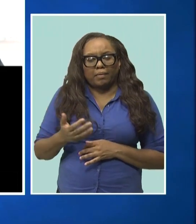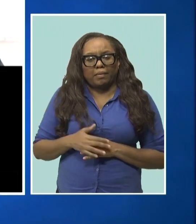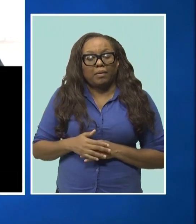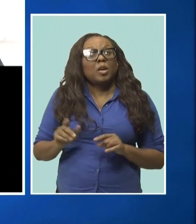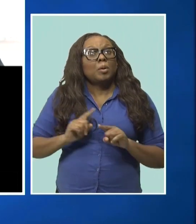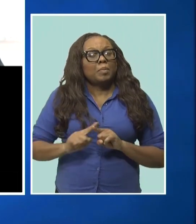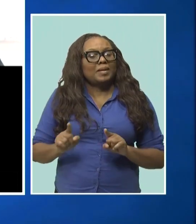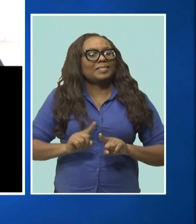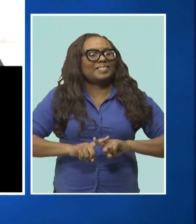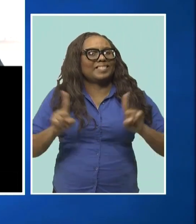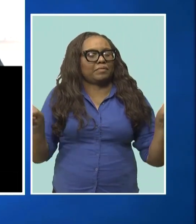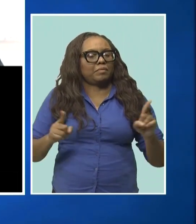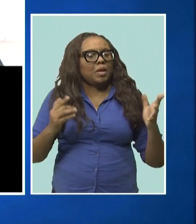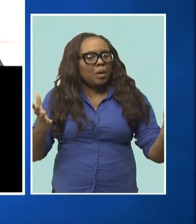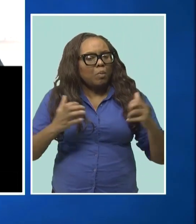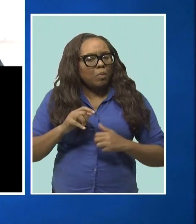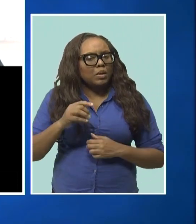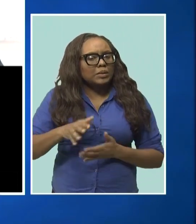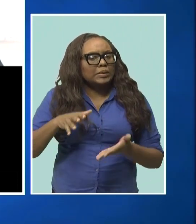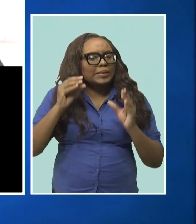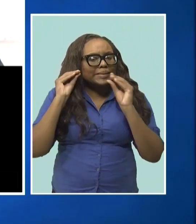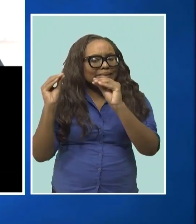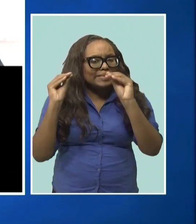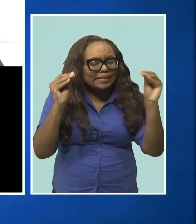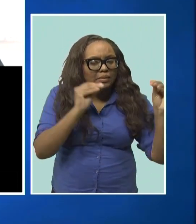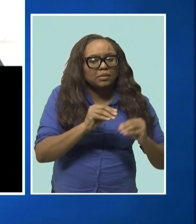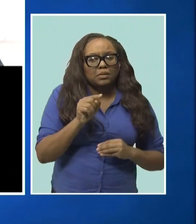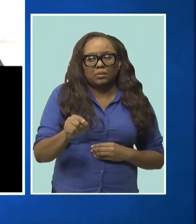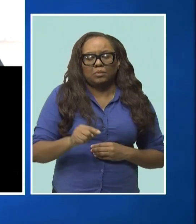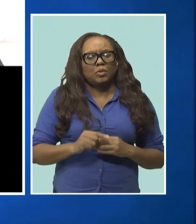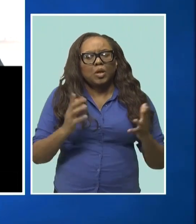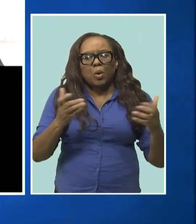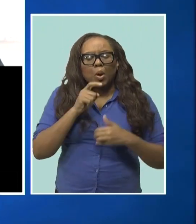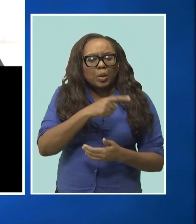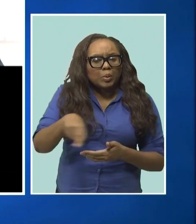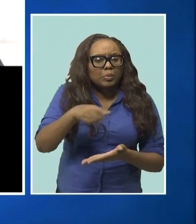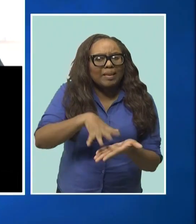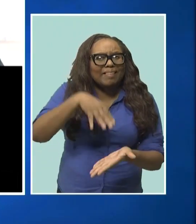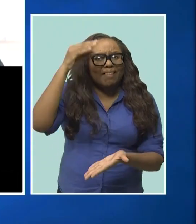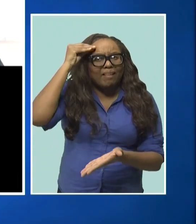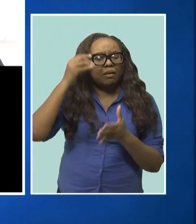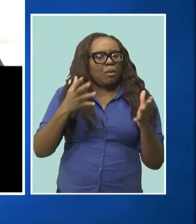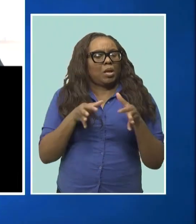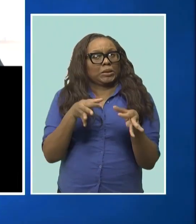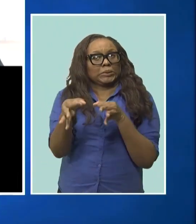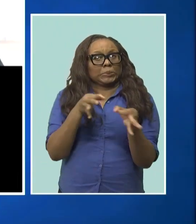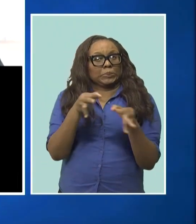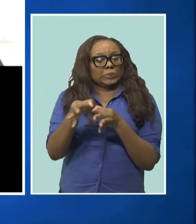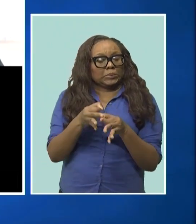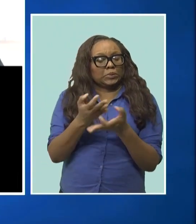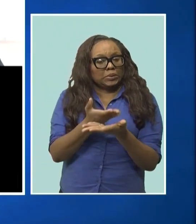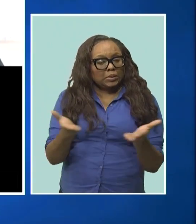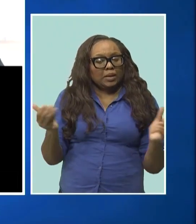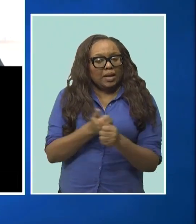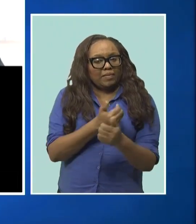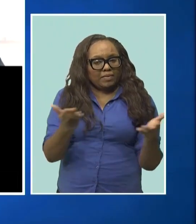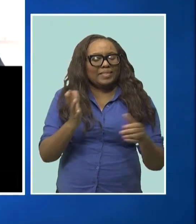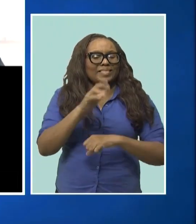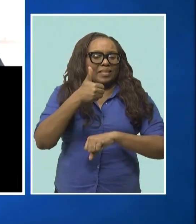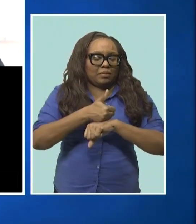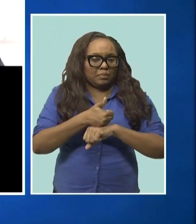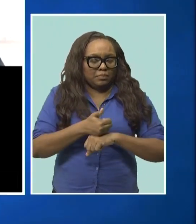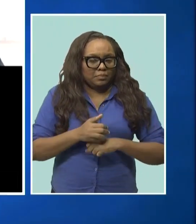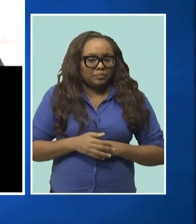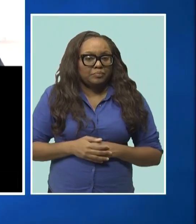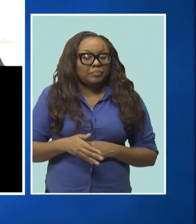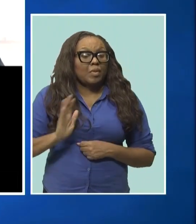to build awareness around that and educate and explain the safeguards that are in place. And from